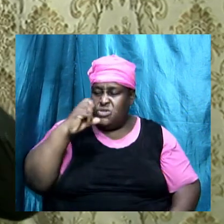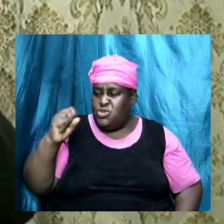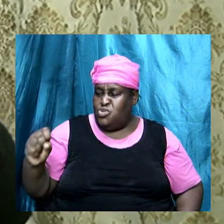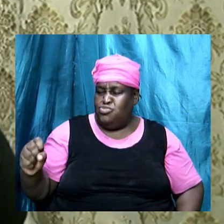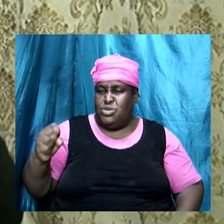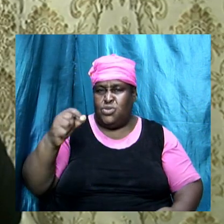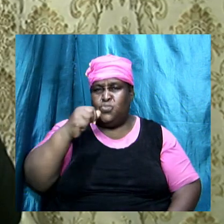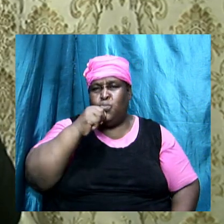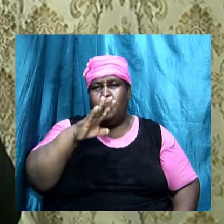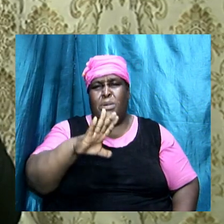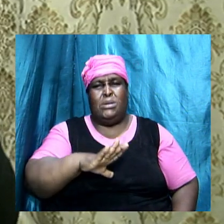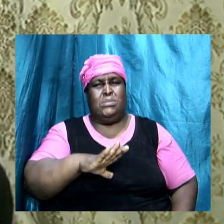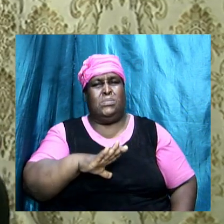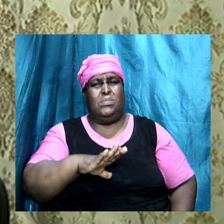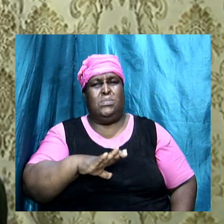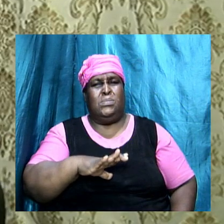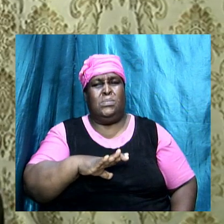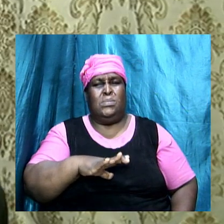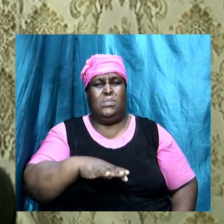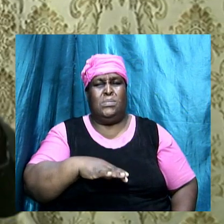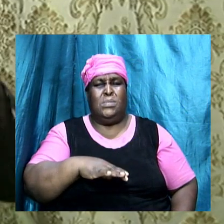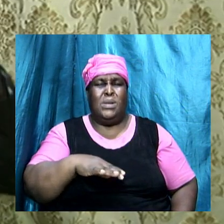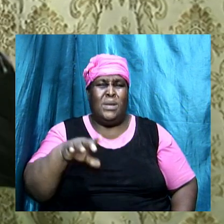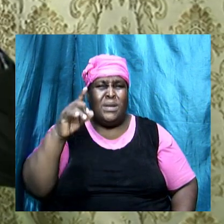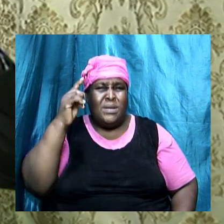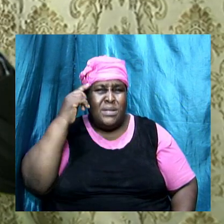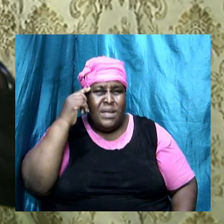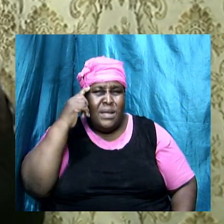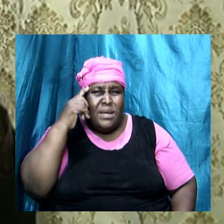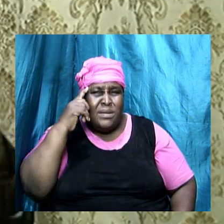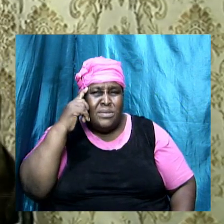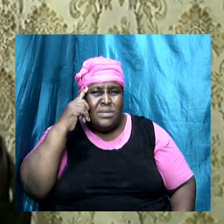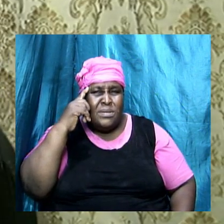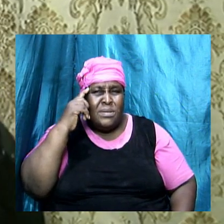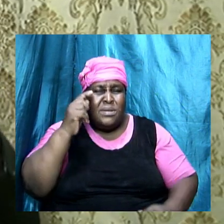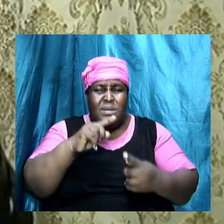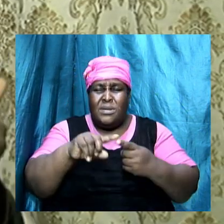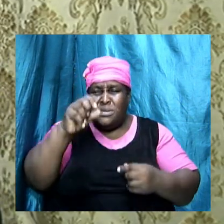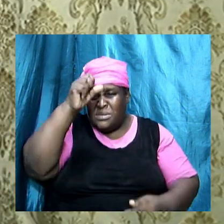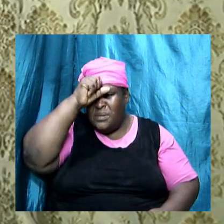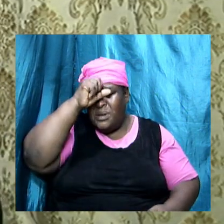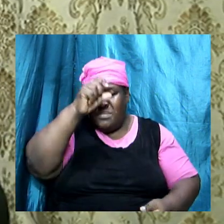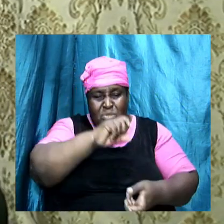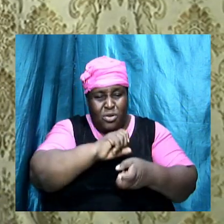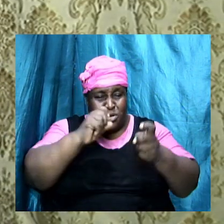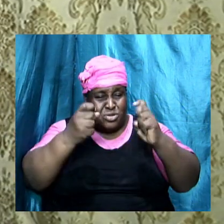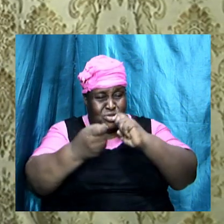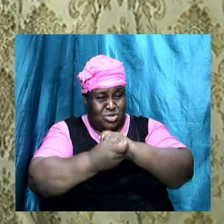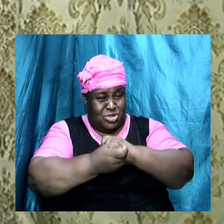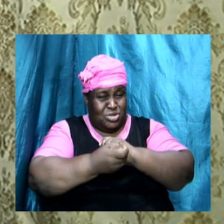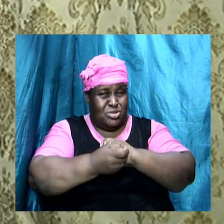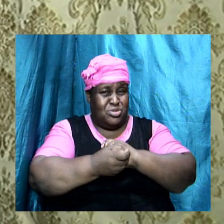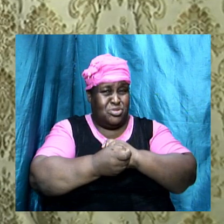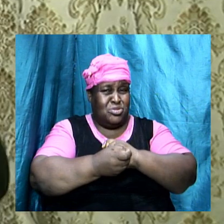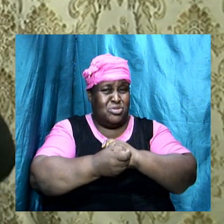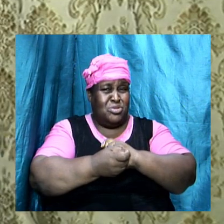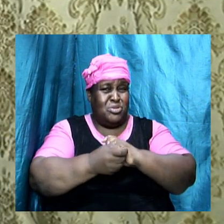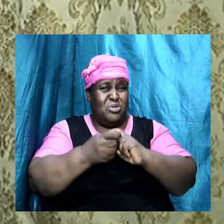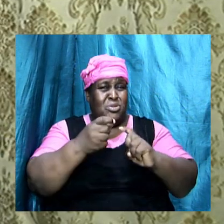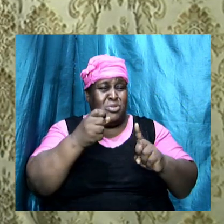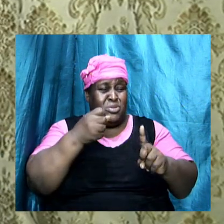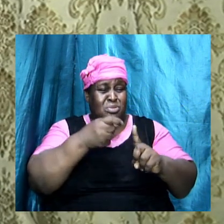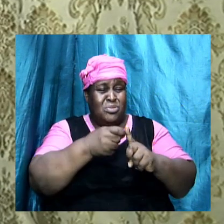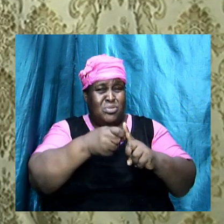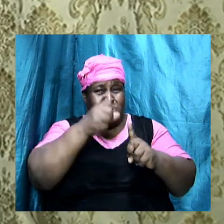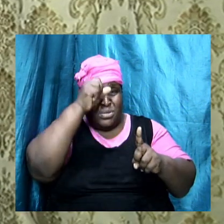he should have occurred to him, that look, they're going to turn your heart from God, and you know